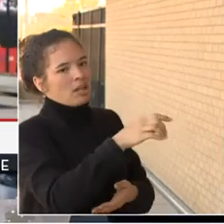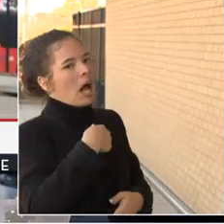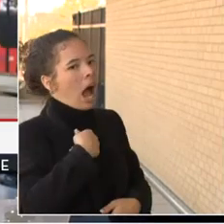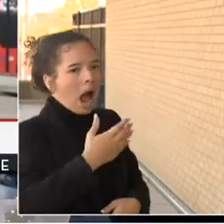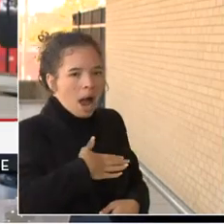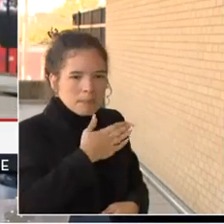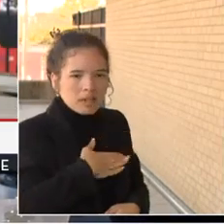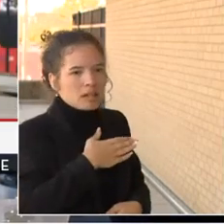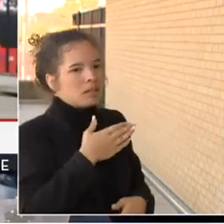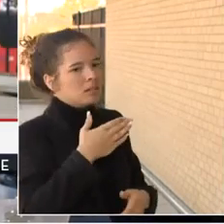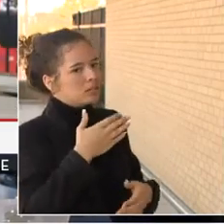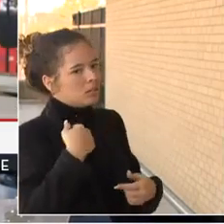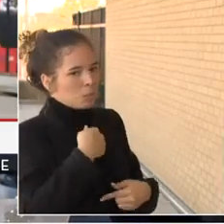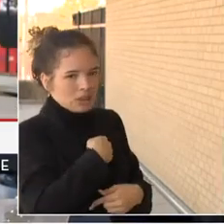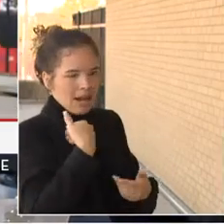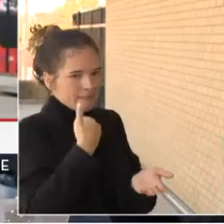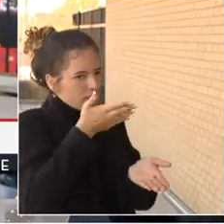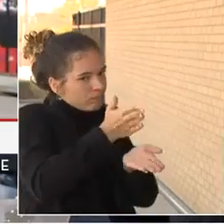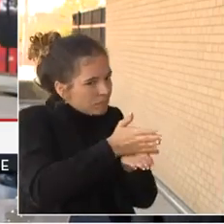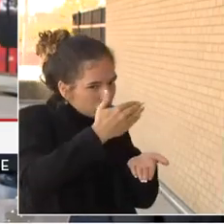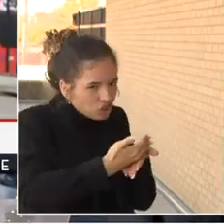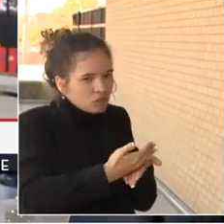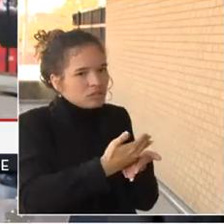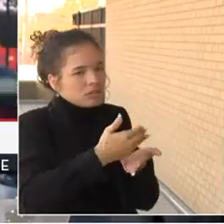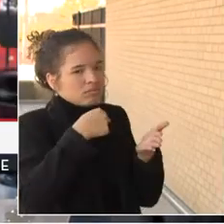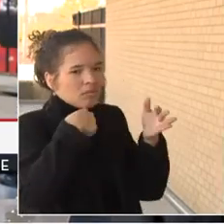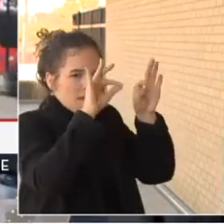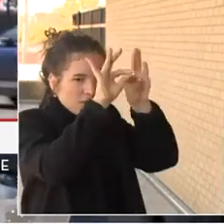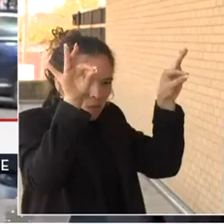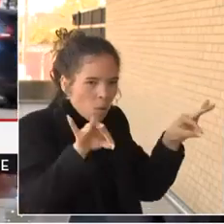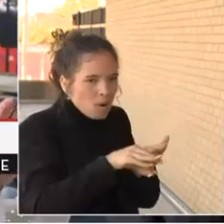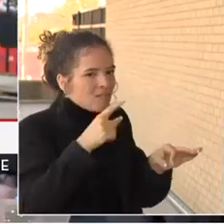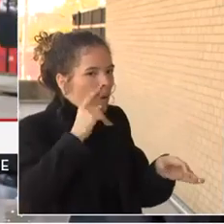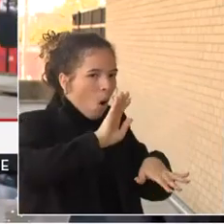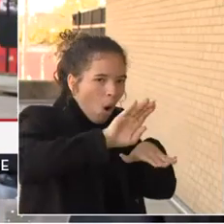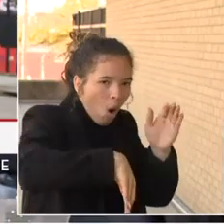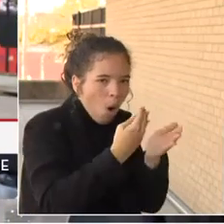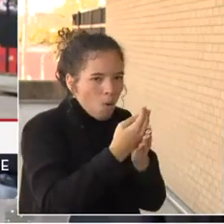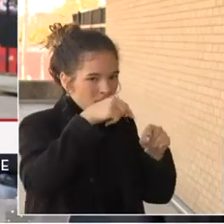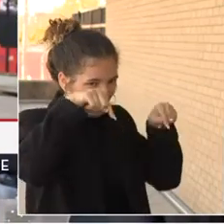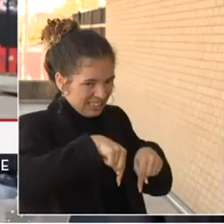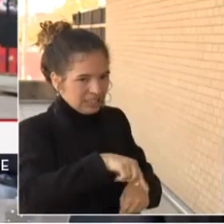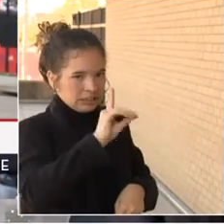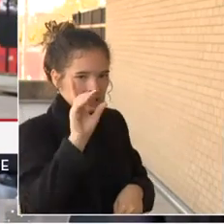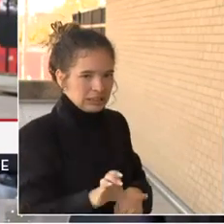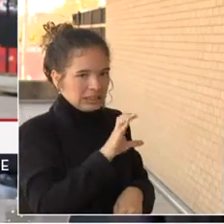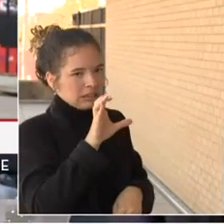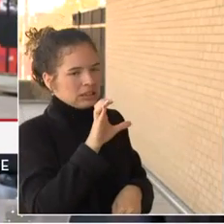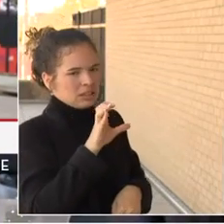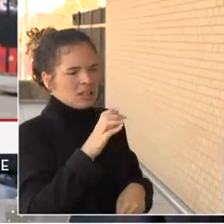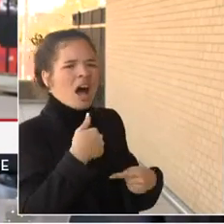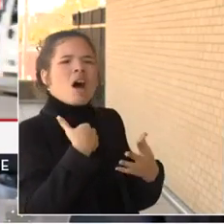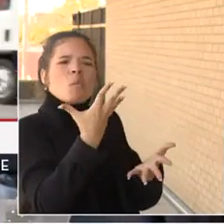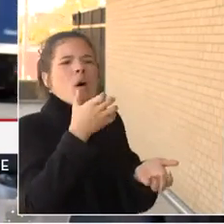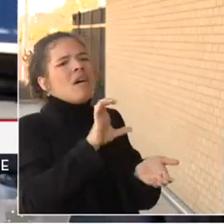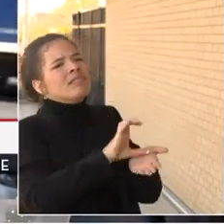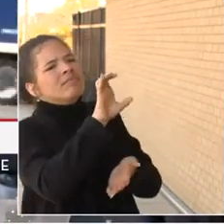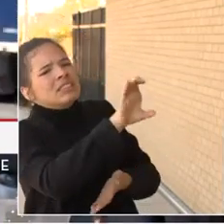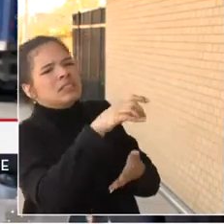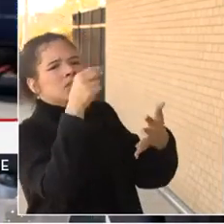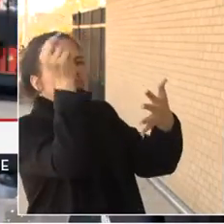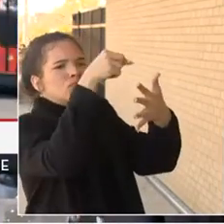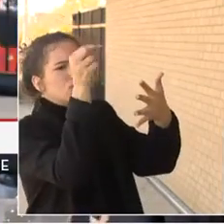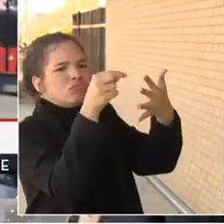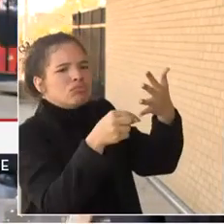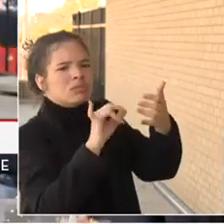we're doing our budget engagement forms for all the people in the district to say we want to invest in fixing our police stations